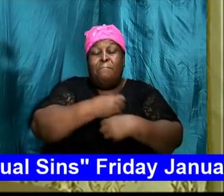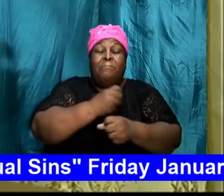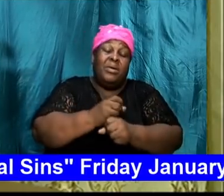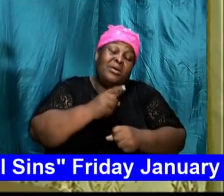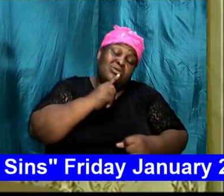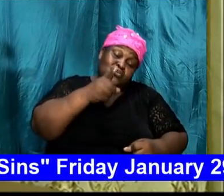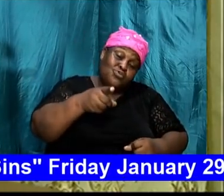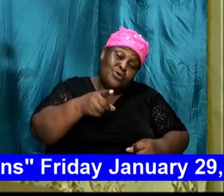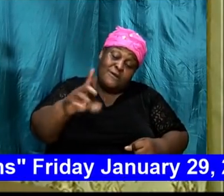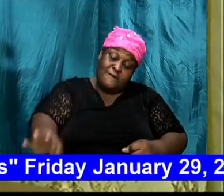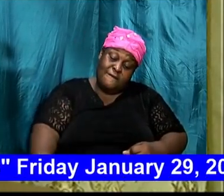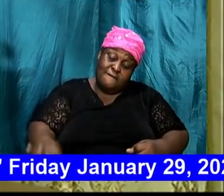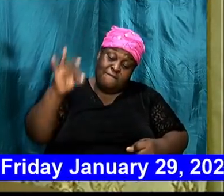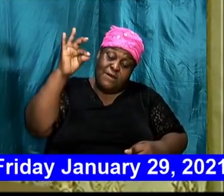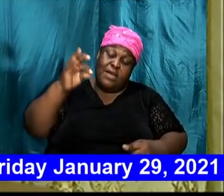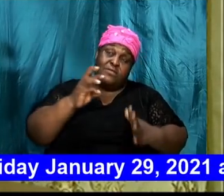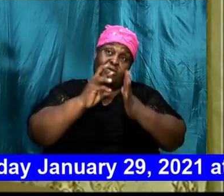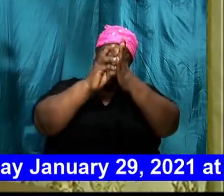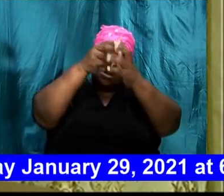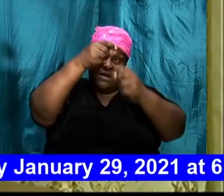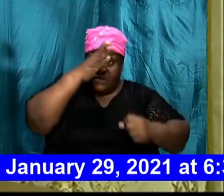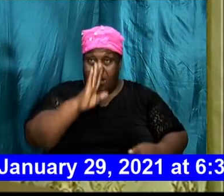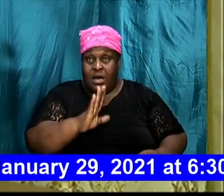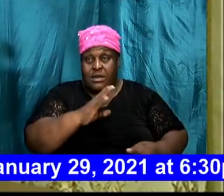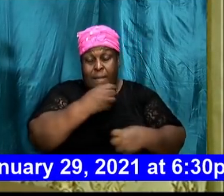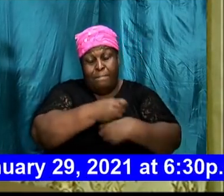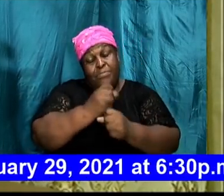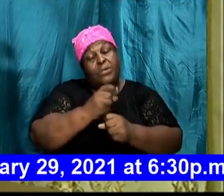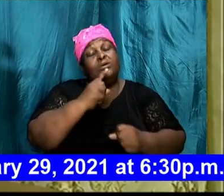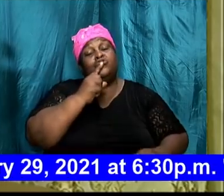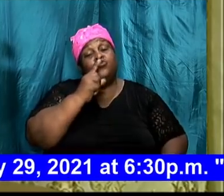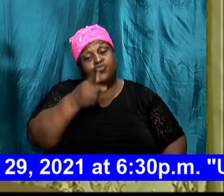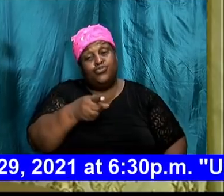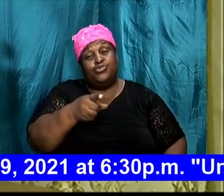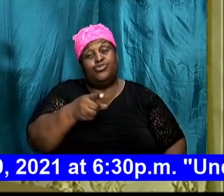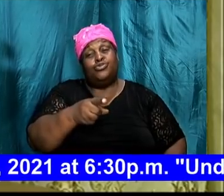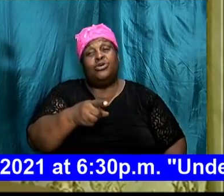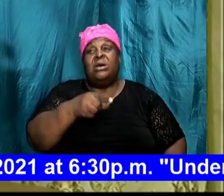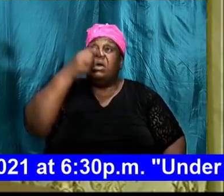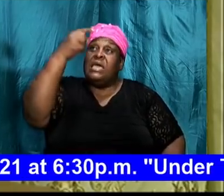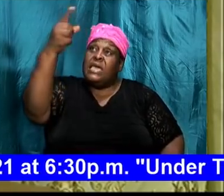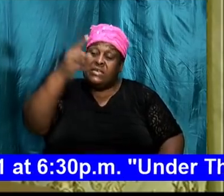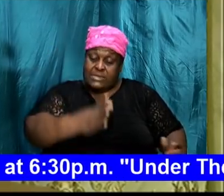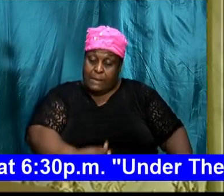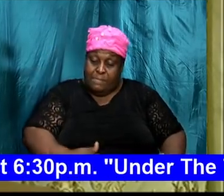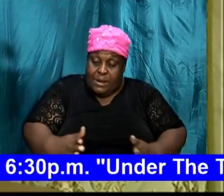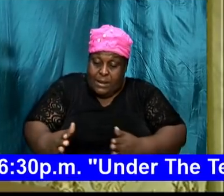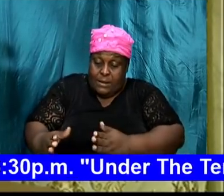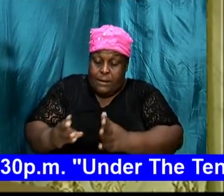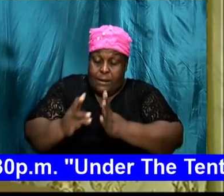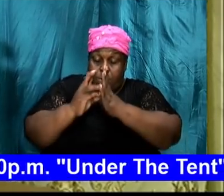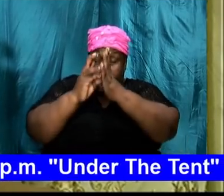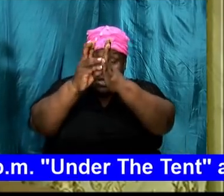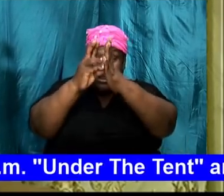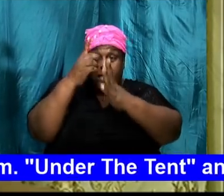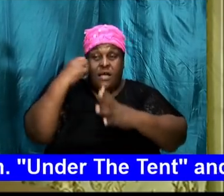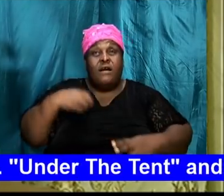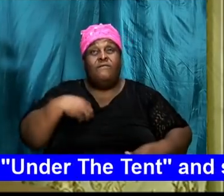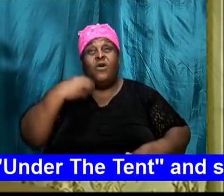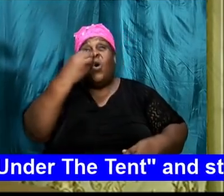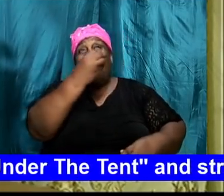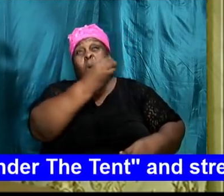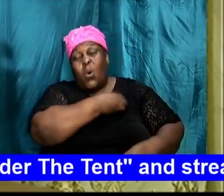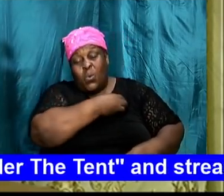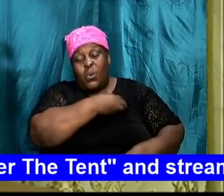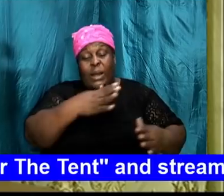we find the will of God and make sure that His plan, His will for our lives, our plan